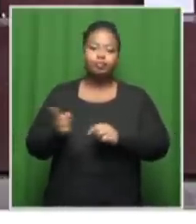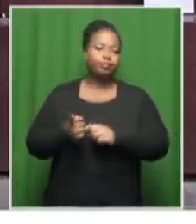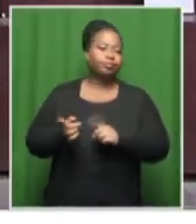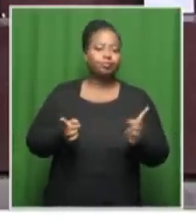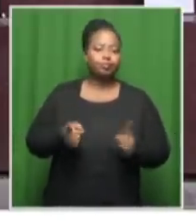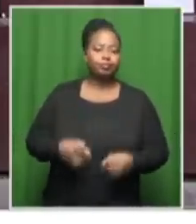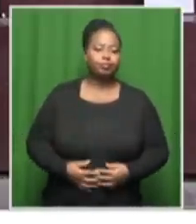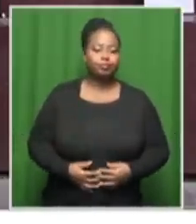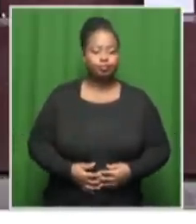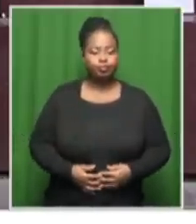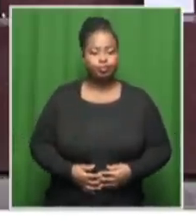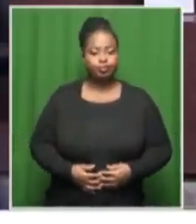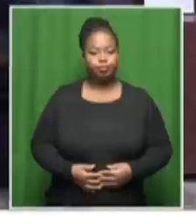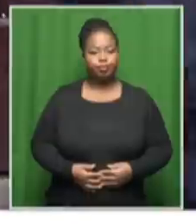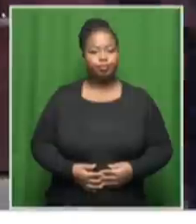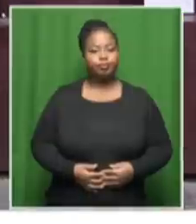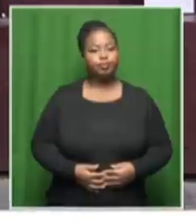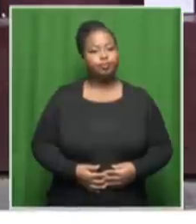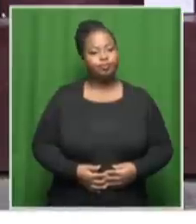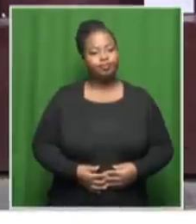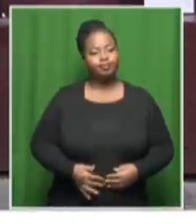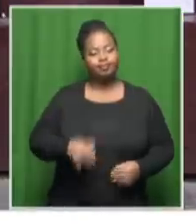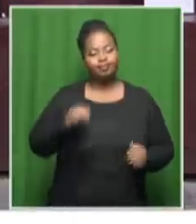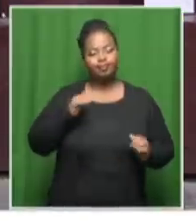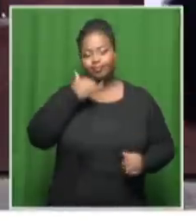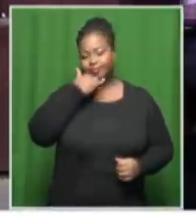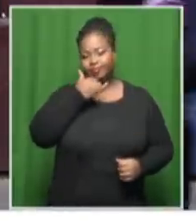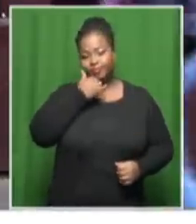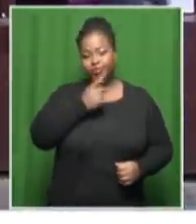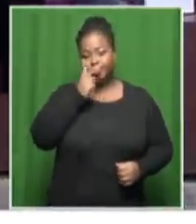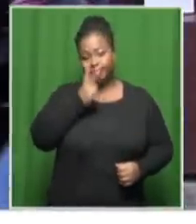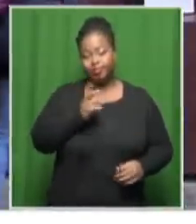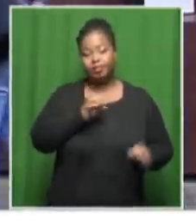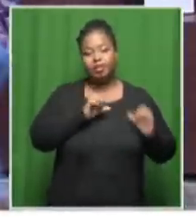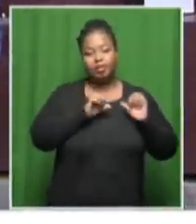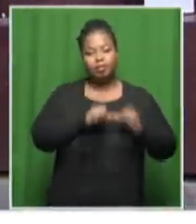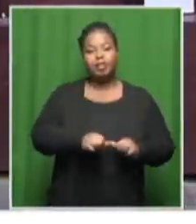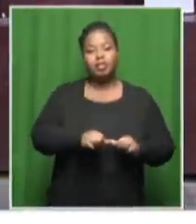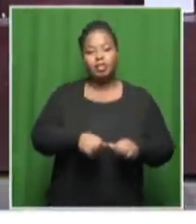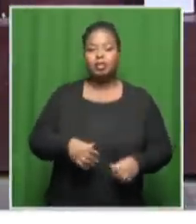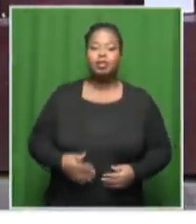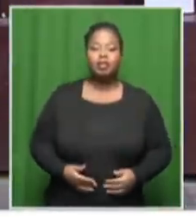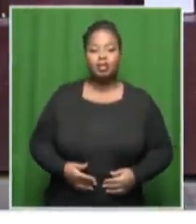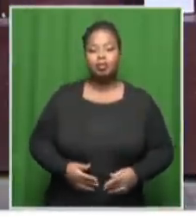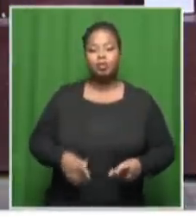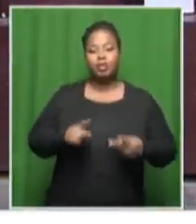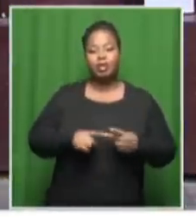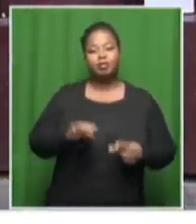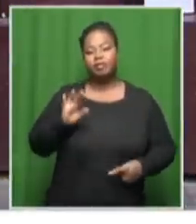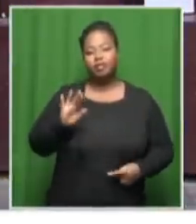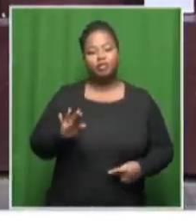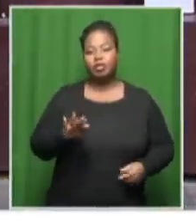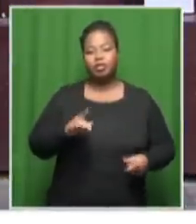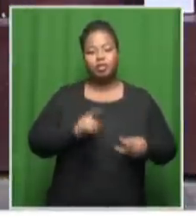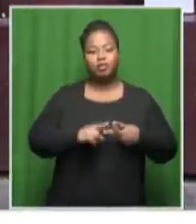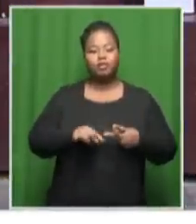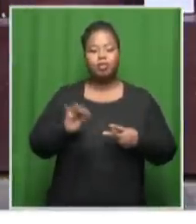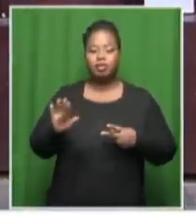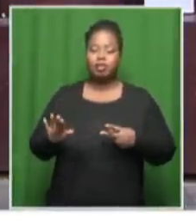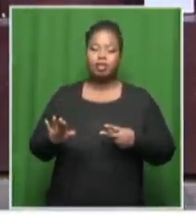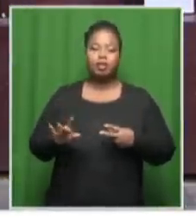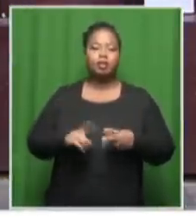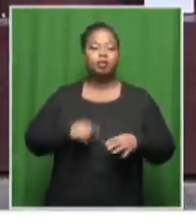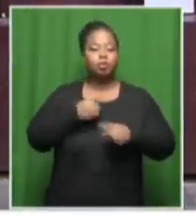here and there? It certainly does. Glad to see it moving at a much faster pace than it was before. But Chriselda Lewis, looking forward to what happens